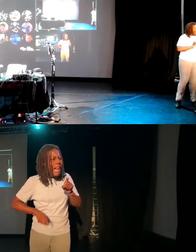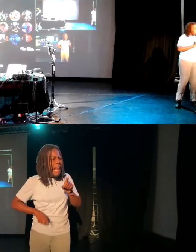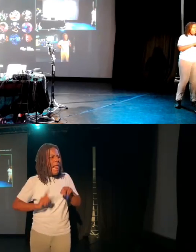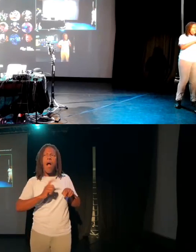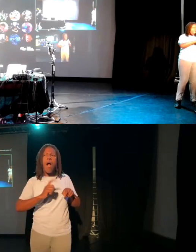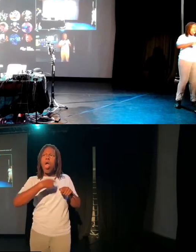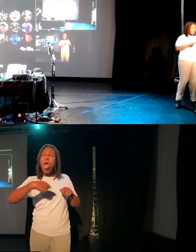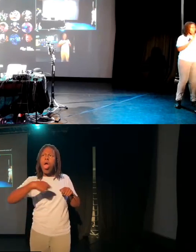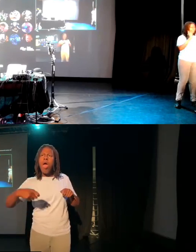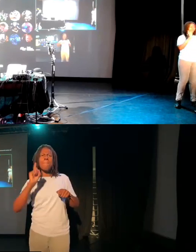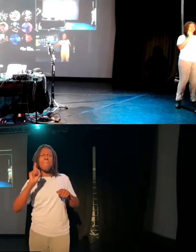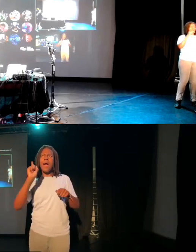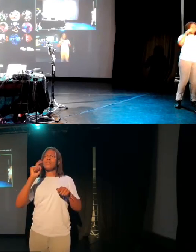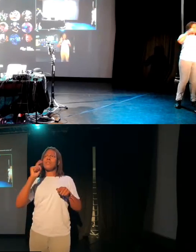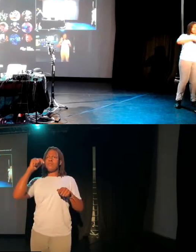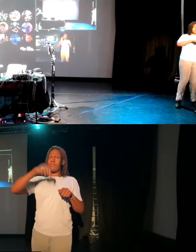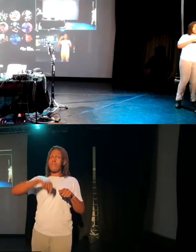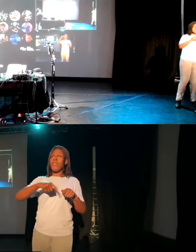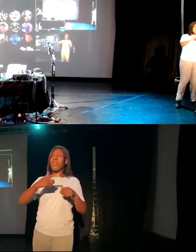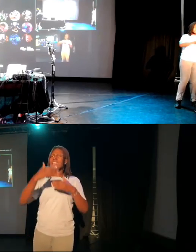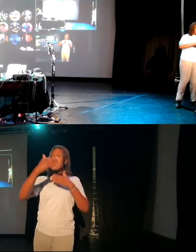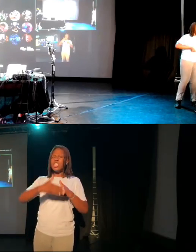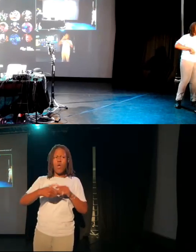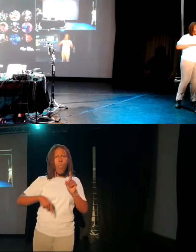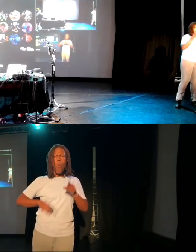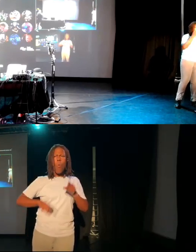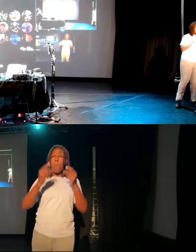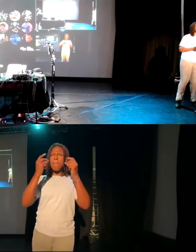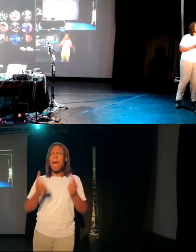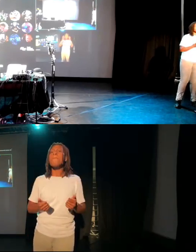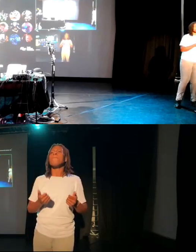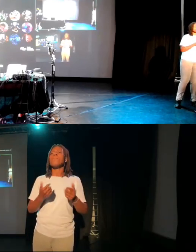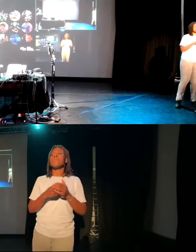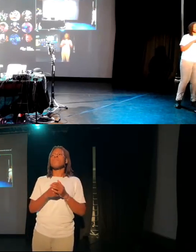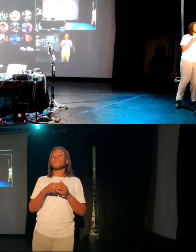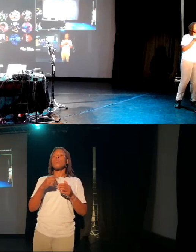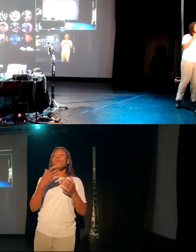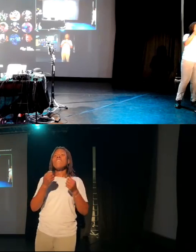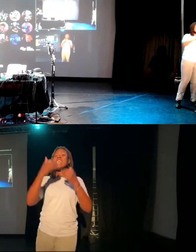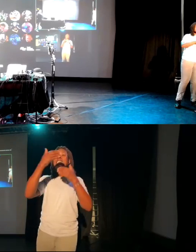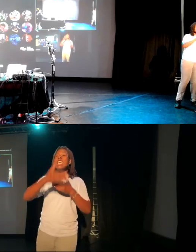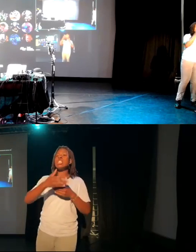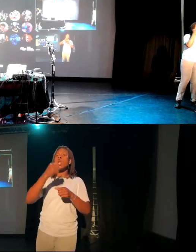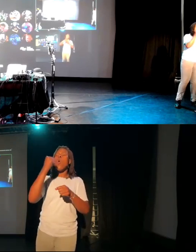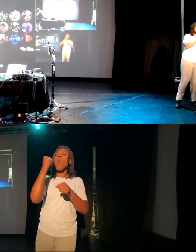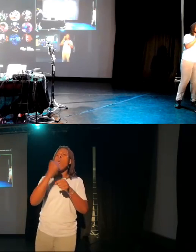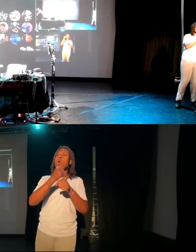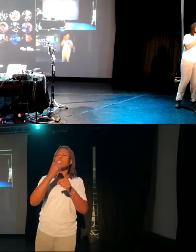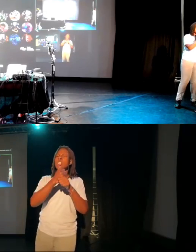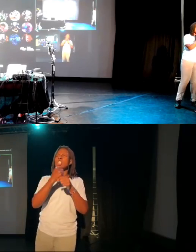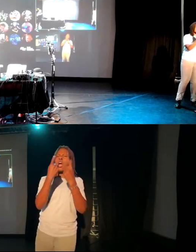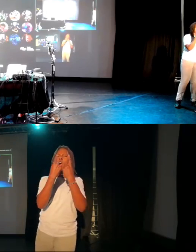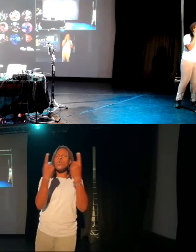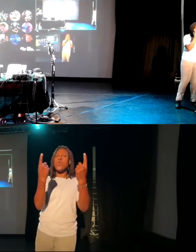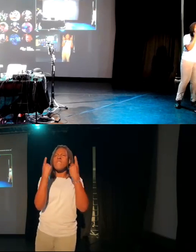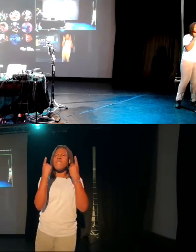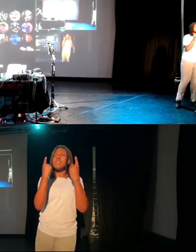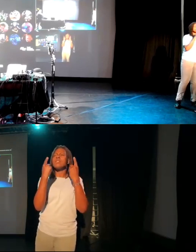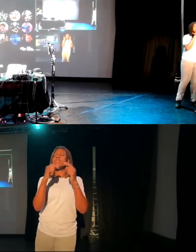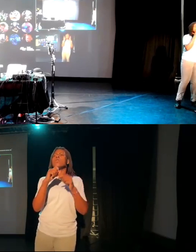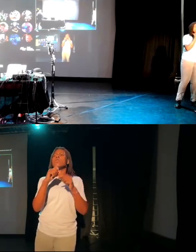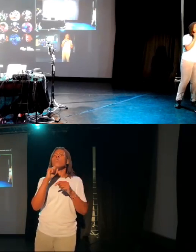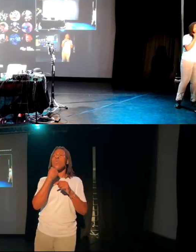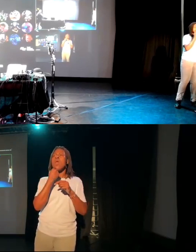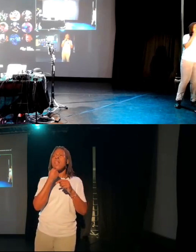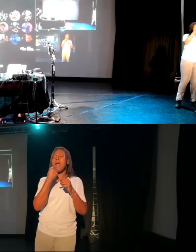Gloucester, there's going to be a university campus that is based on physiotherapy. So our long term view on this is that we can perhaps